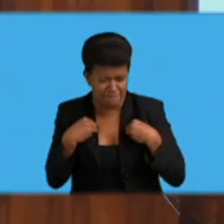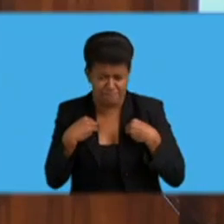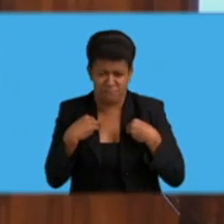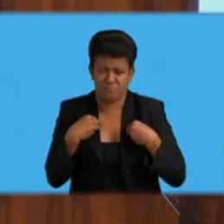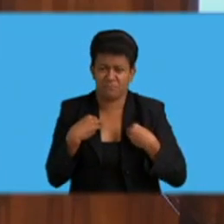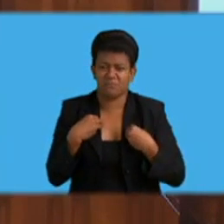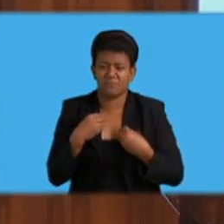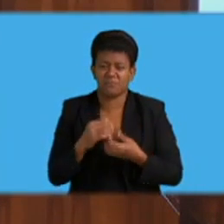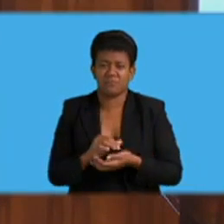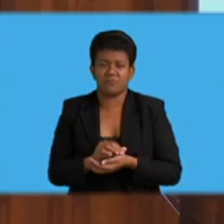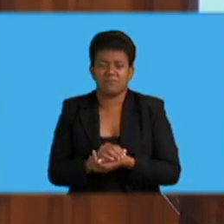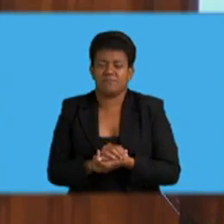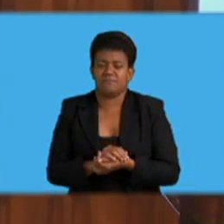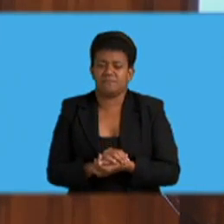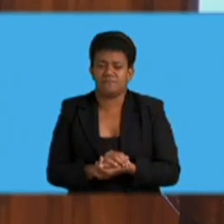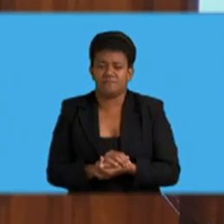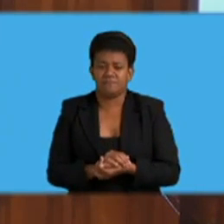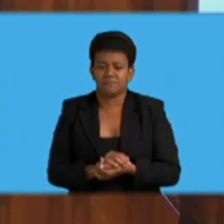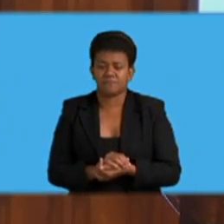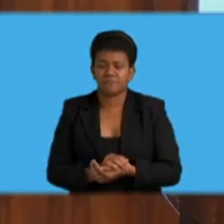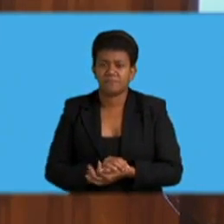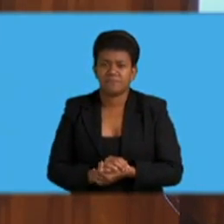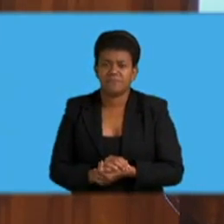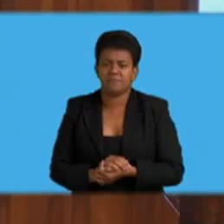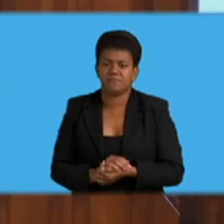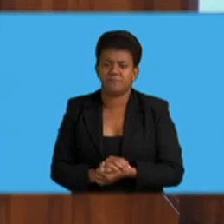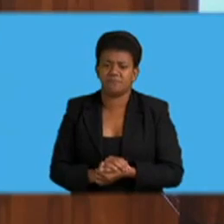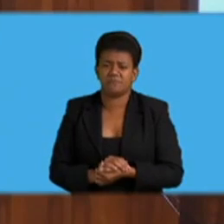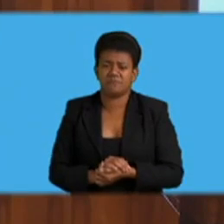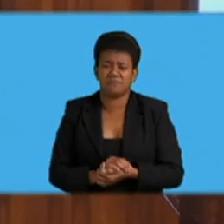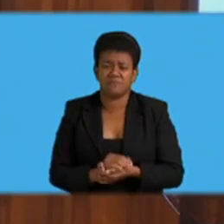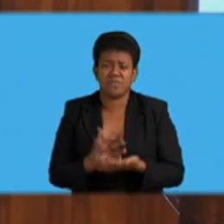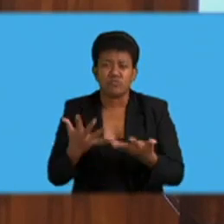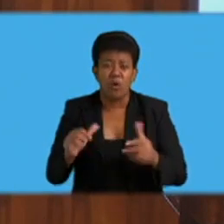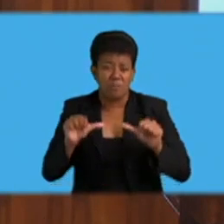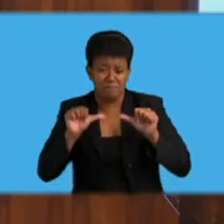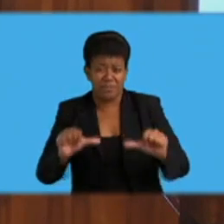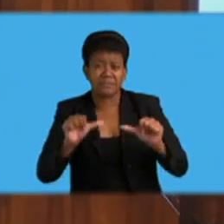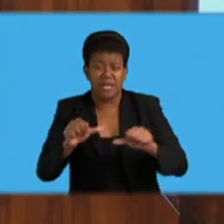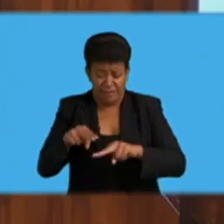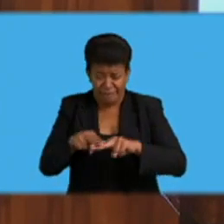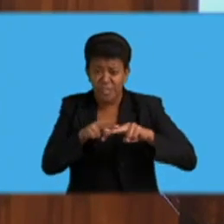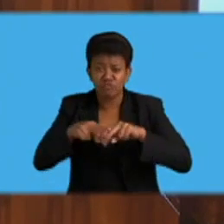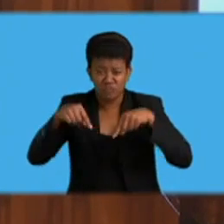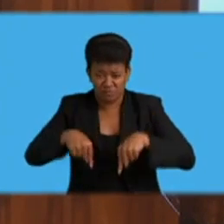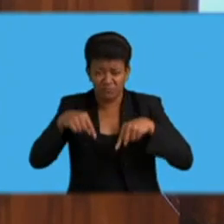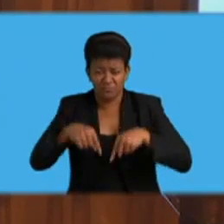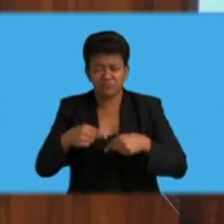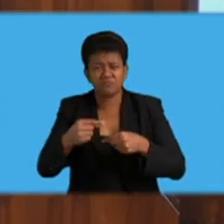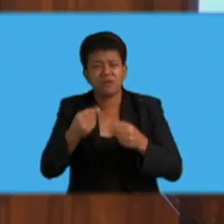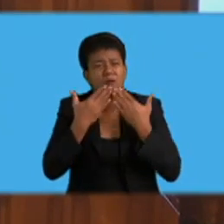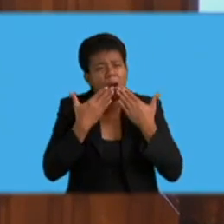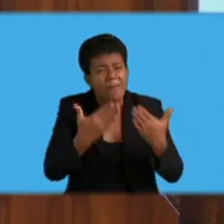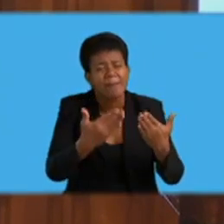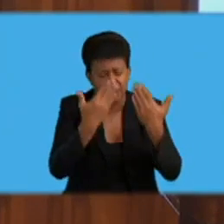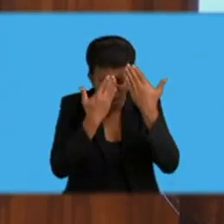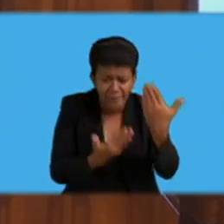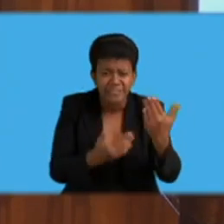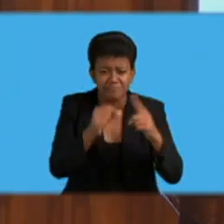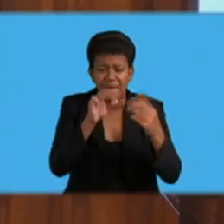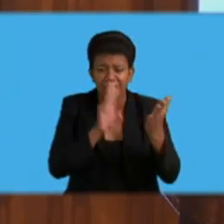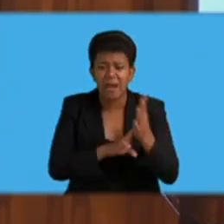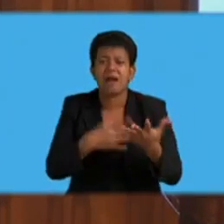Honorable Deputy Speaker, His Excellency, the President, the Honorable Prime Minister, the Honorable Minister for Women and